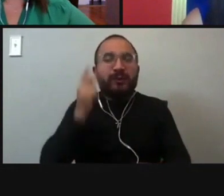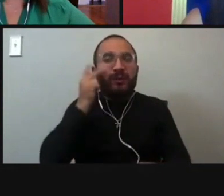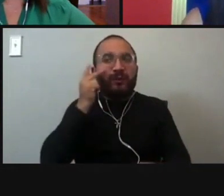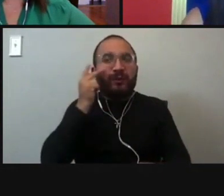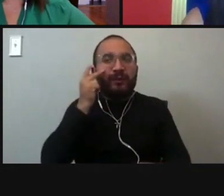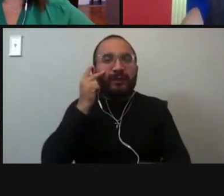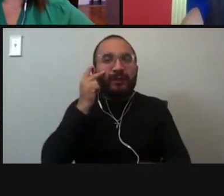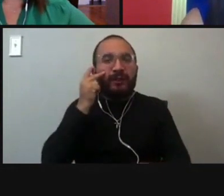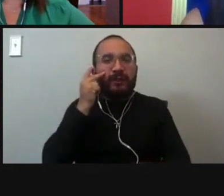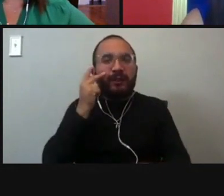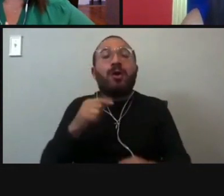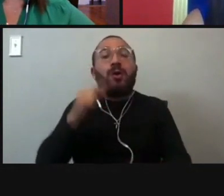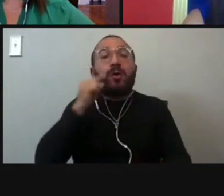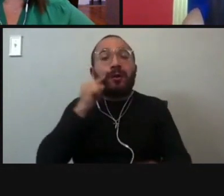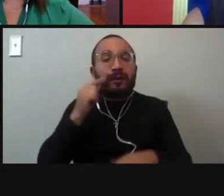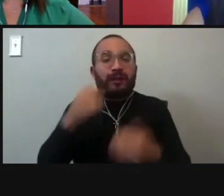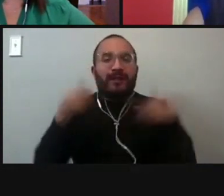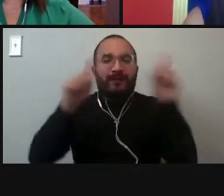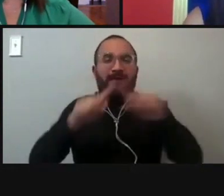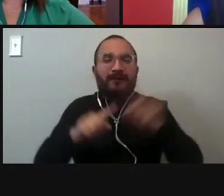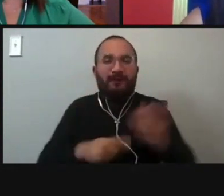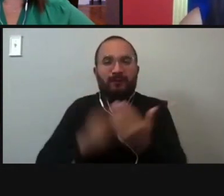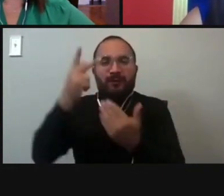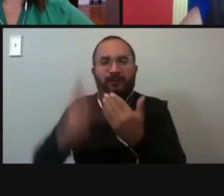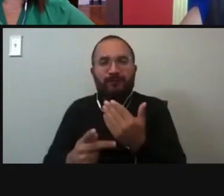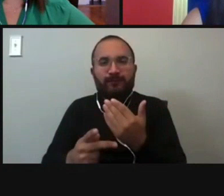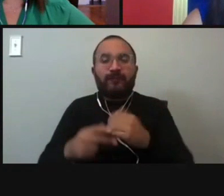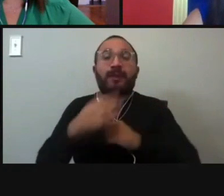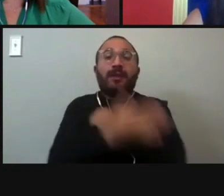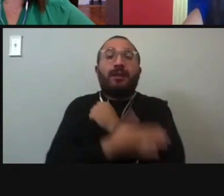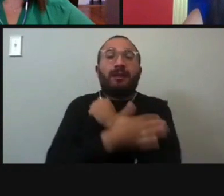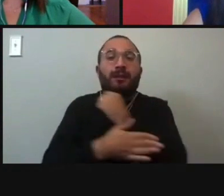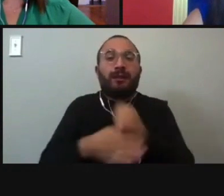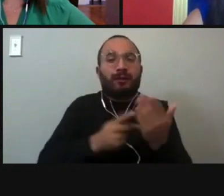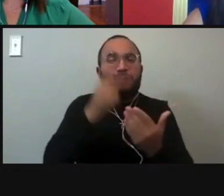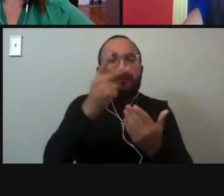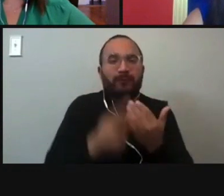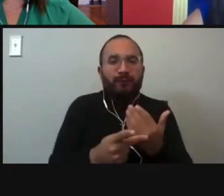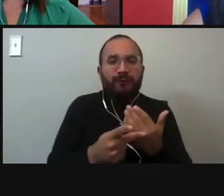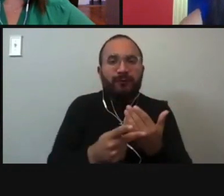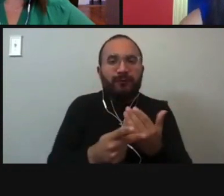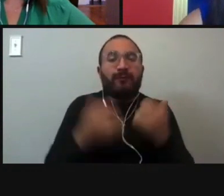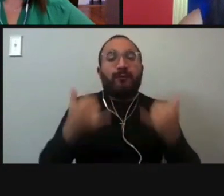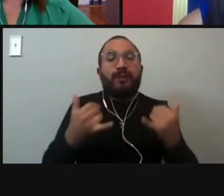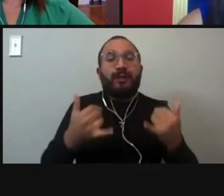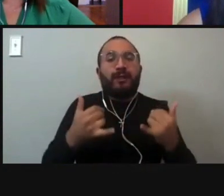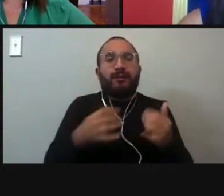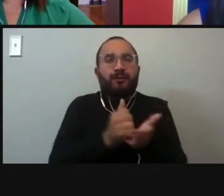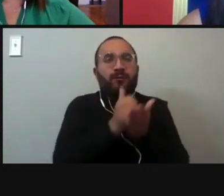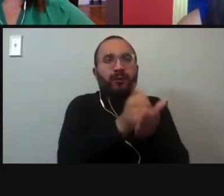similar programs because the city and the county overlap. The county's programs will take care of the people that live in the unincorporated areas,